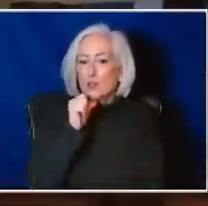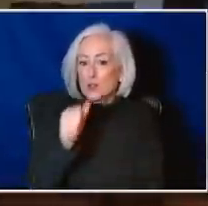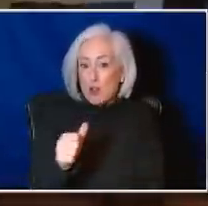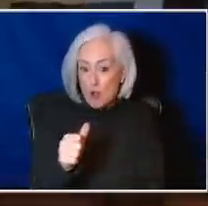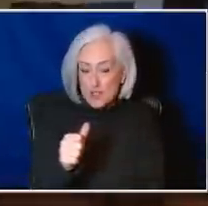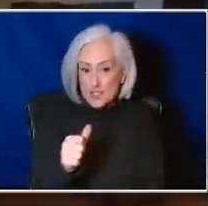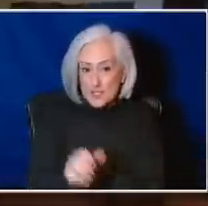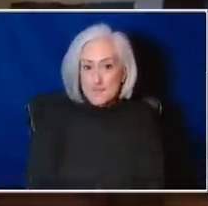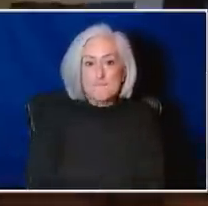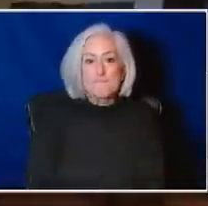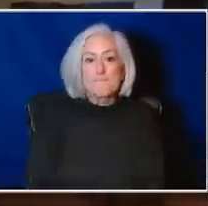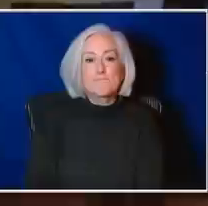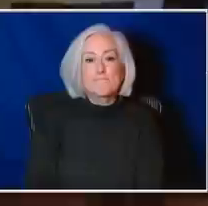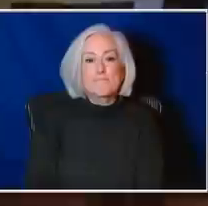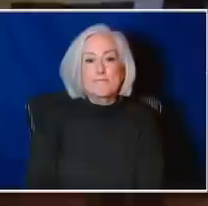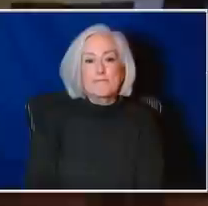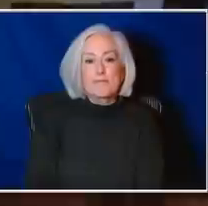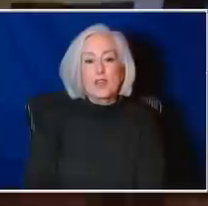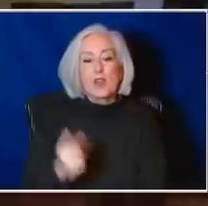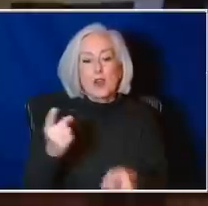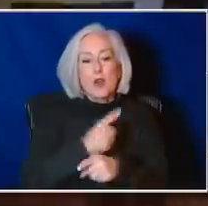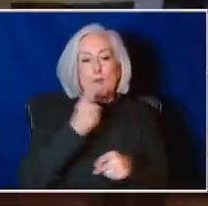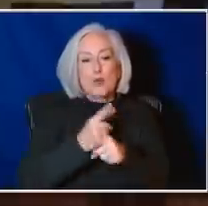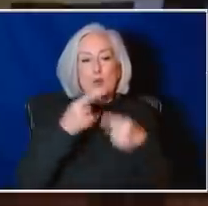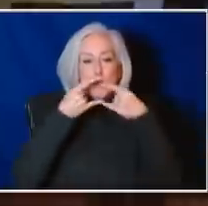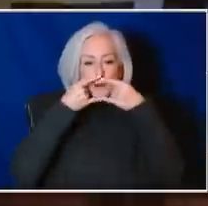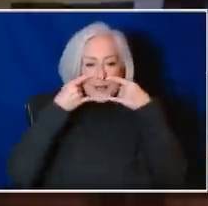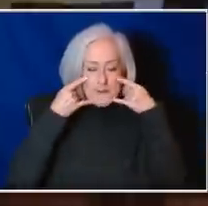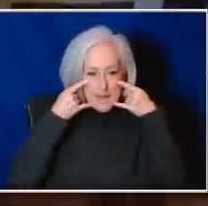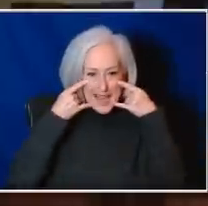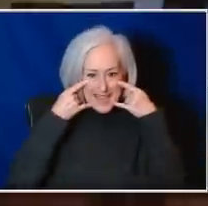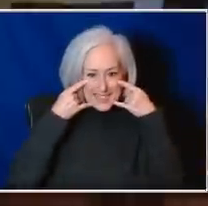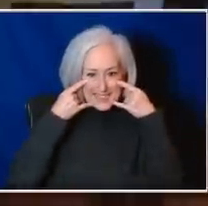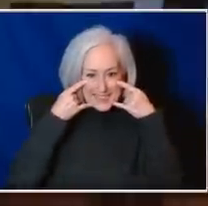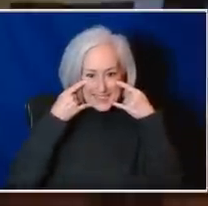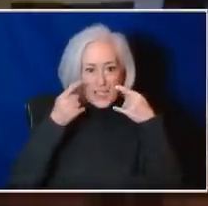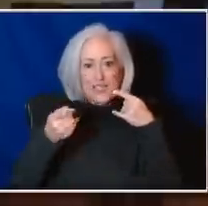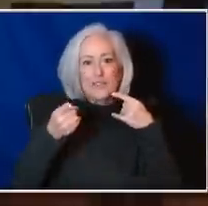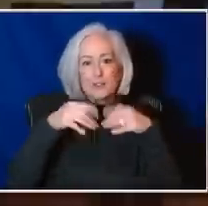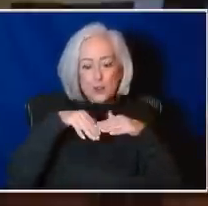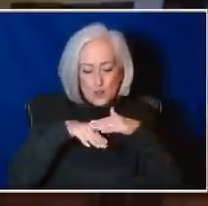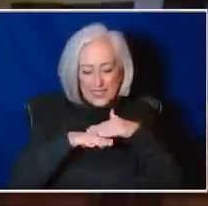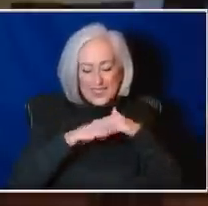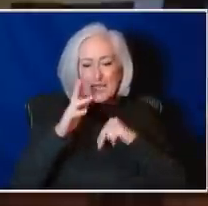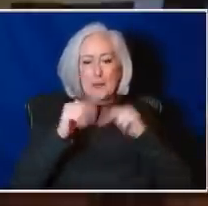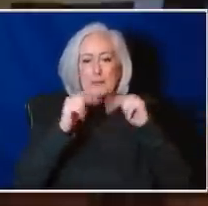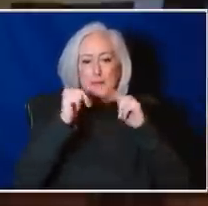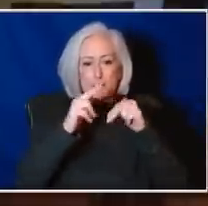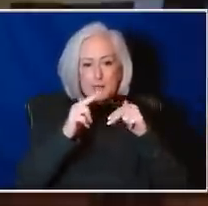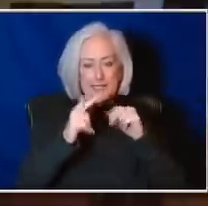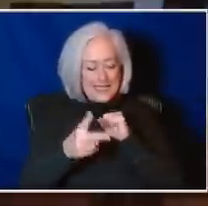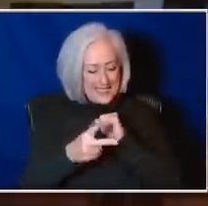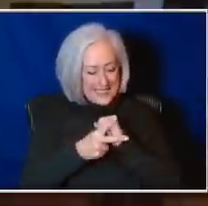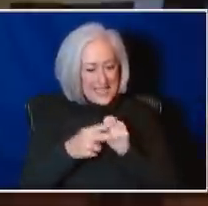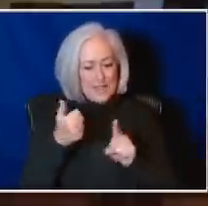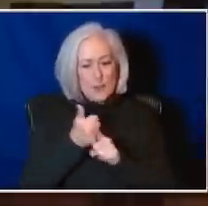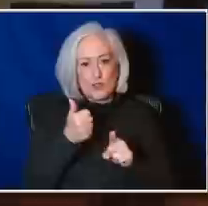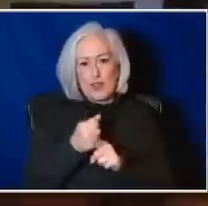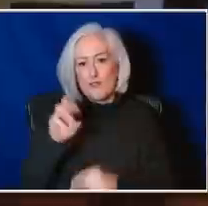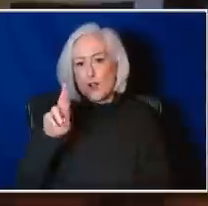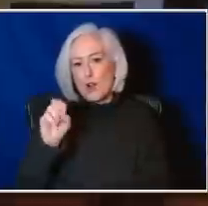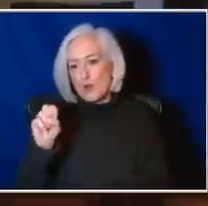date. Wear a proper mask properly when you're indoors. Save yourself RSV,